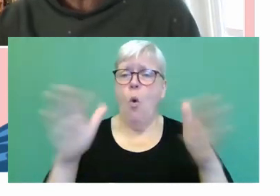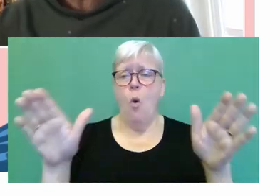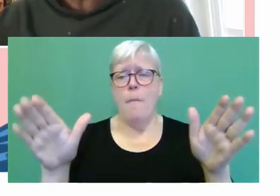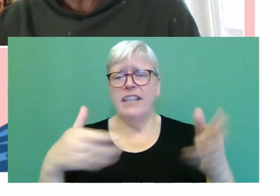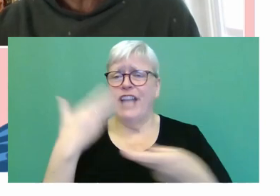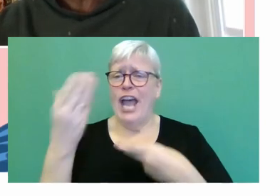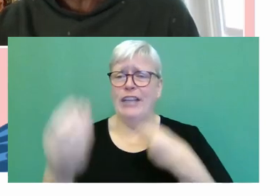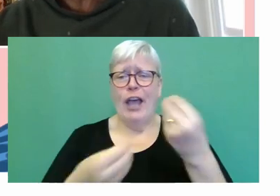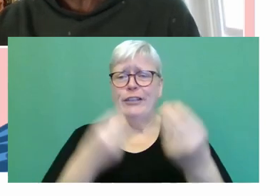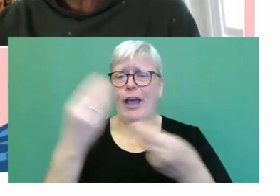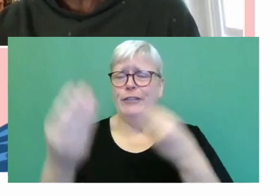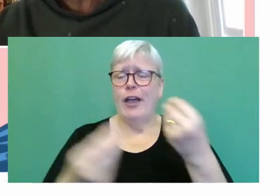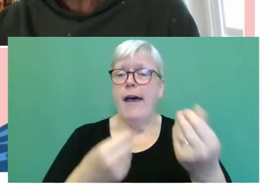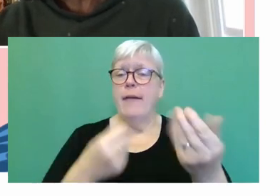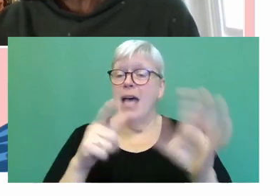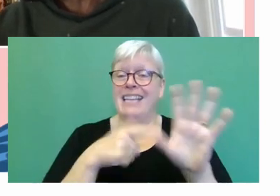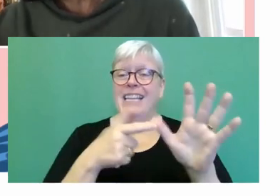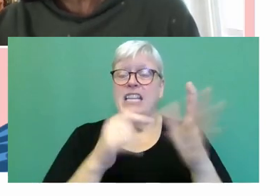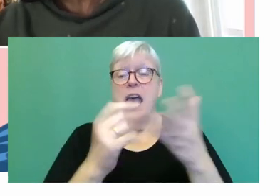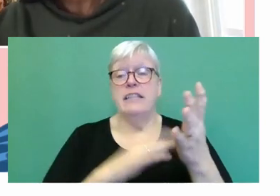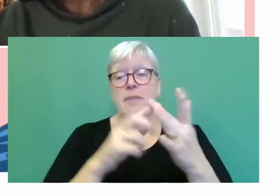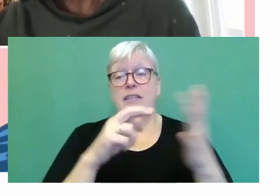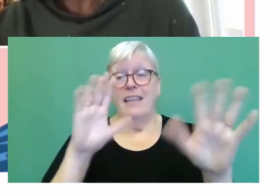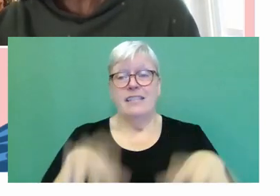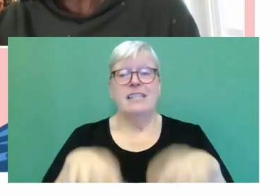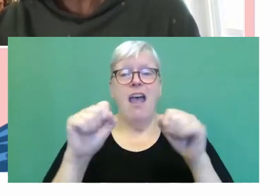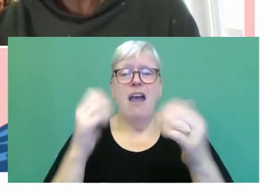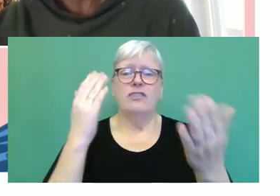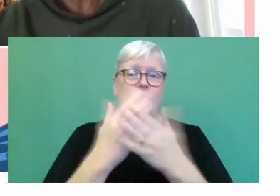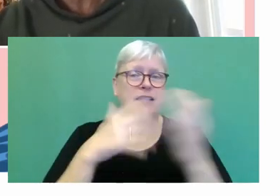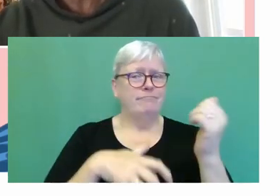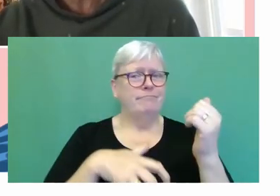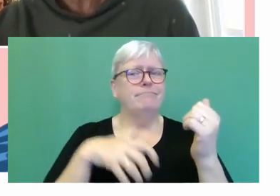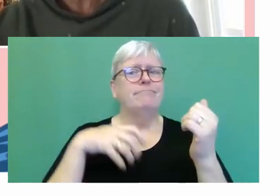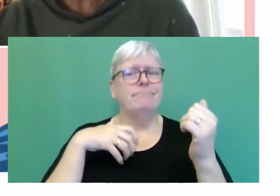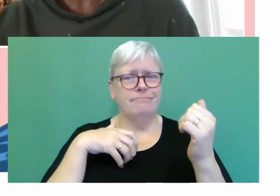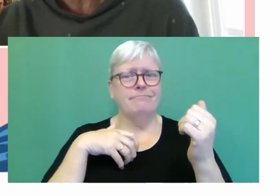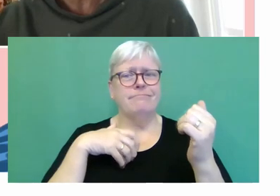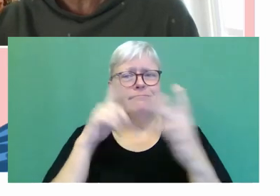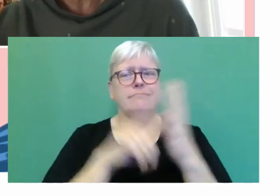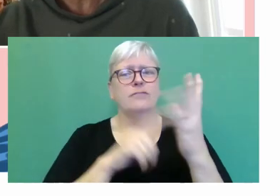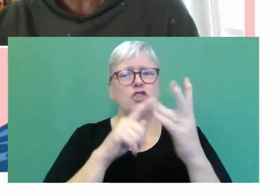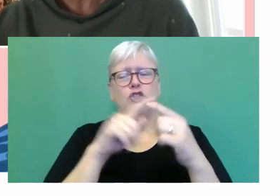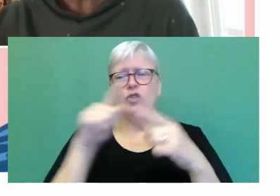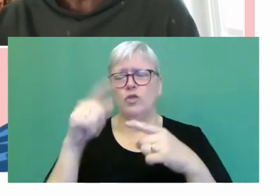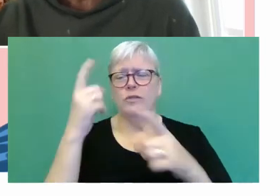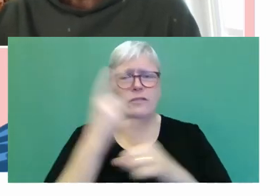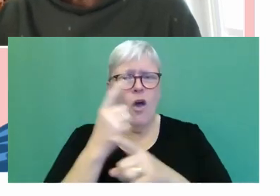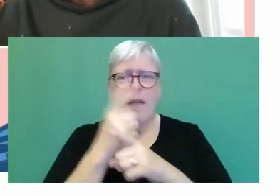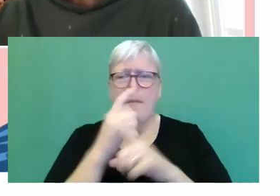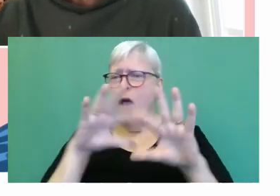by being kind of envious of the Sanksters, of Joe and his mum, that they can talk about everything.